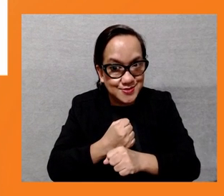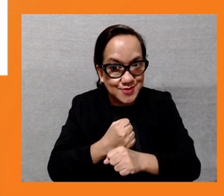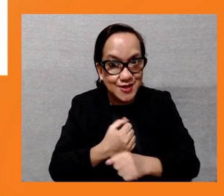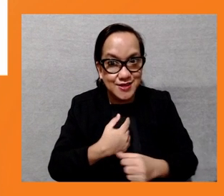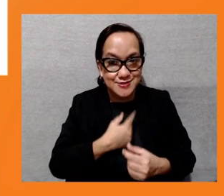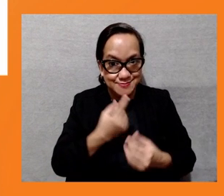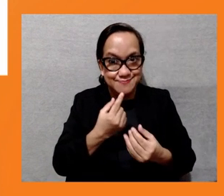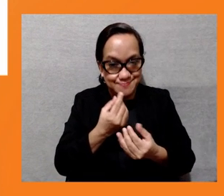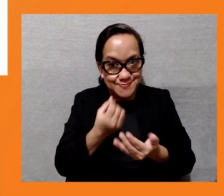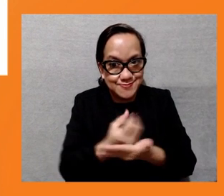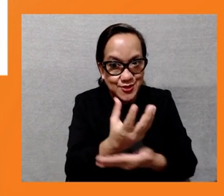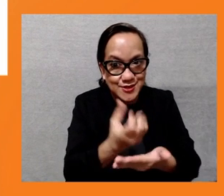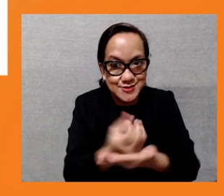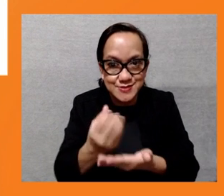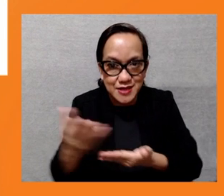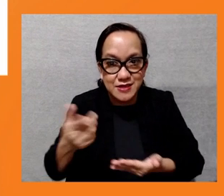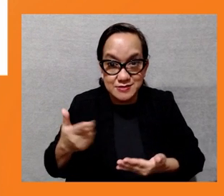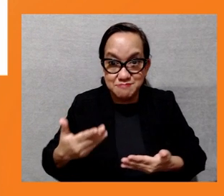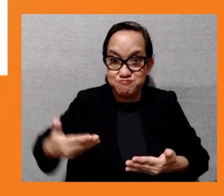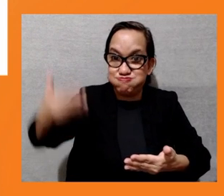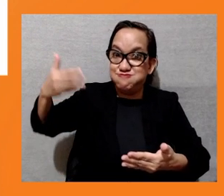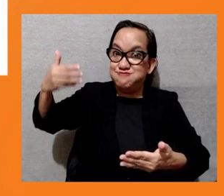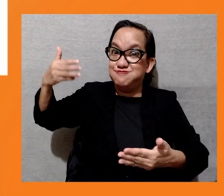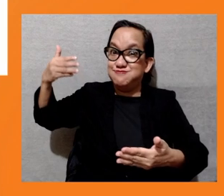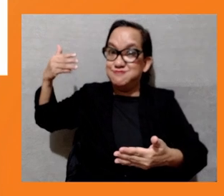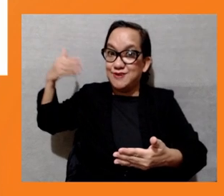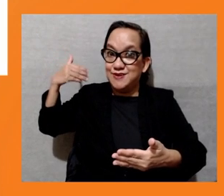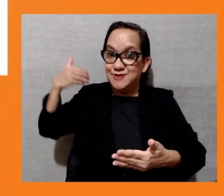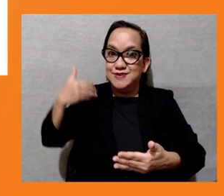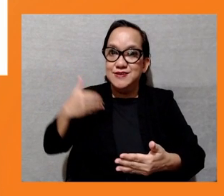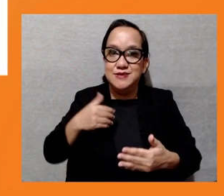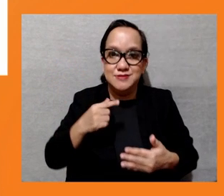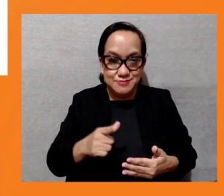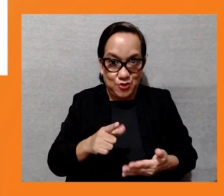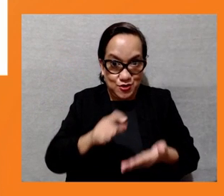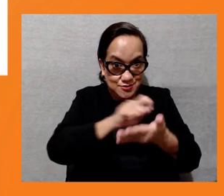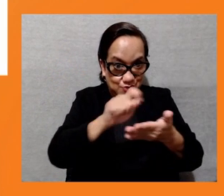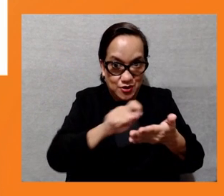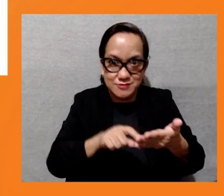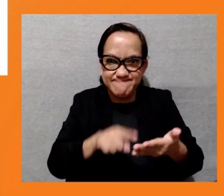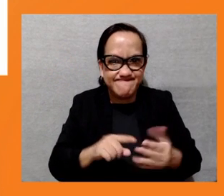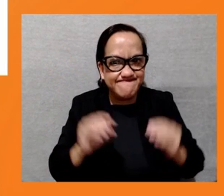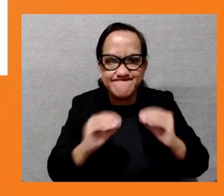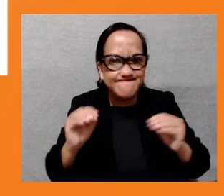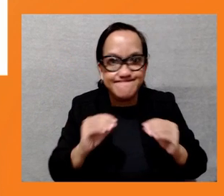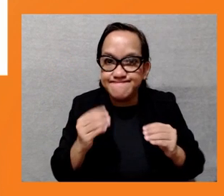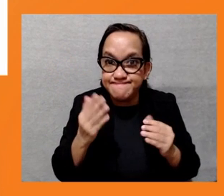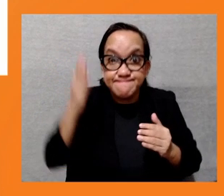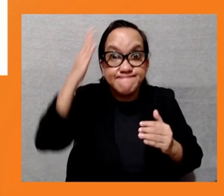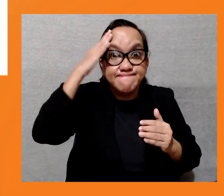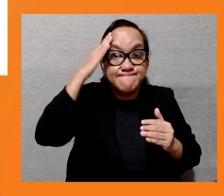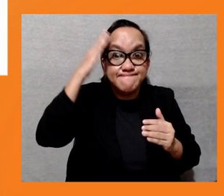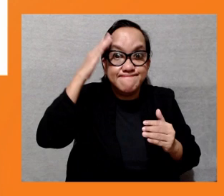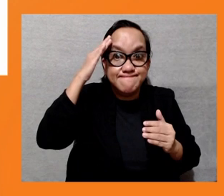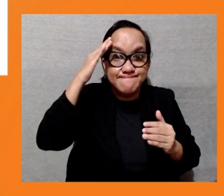lesson is lack of awareness and lack of consultation with regard to the projects. And our finding